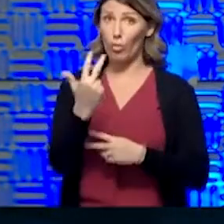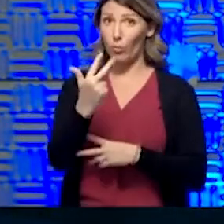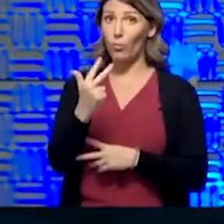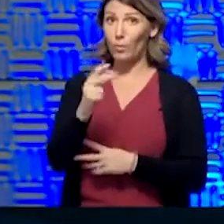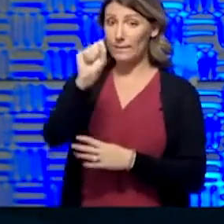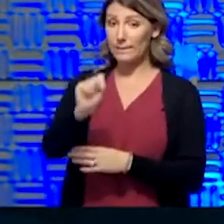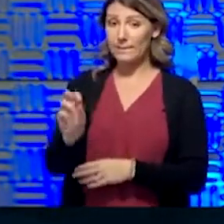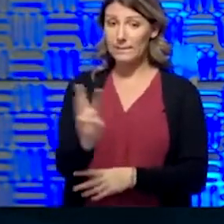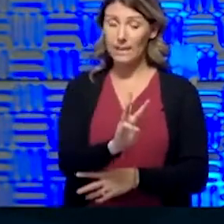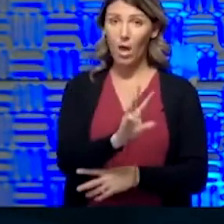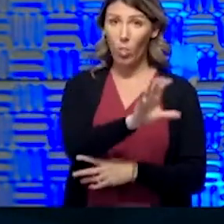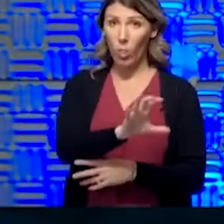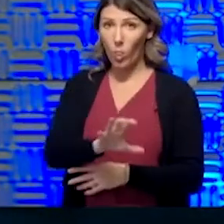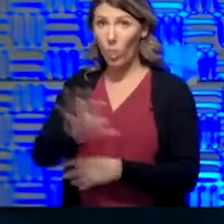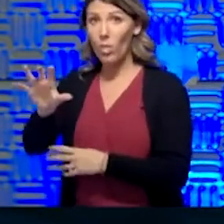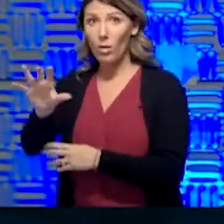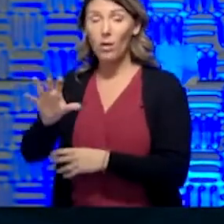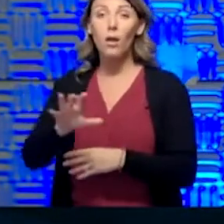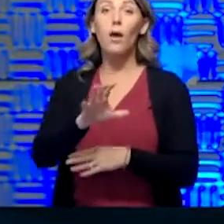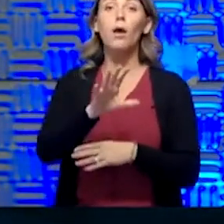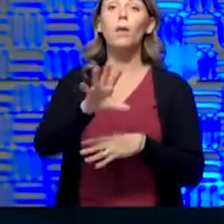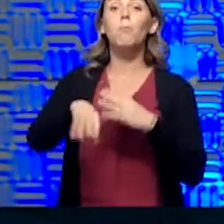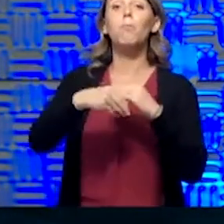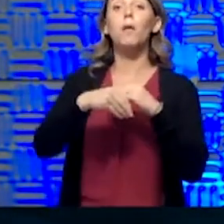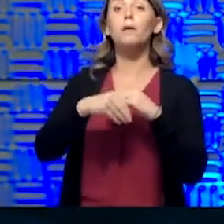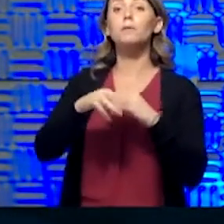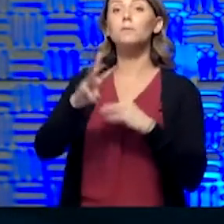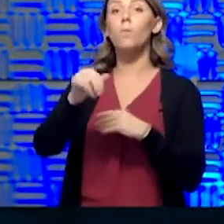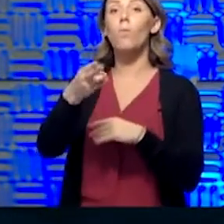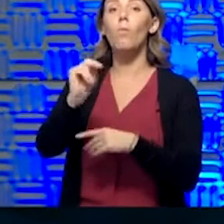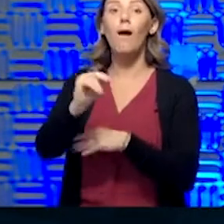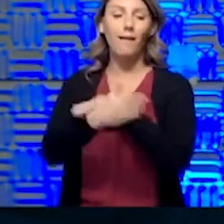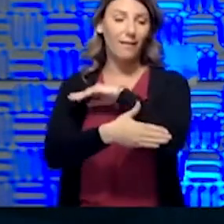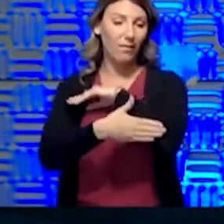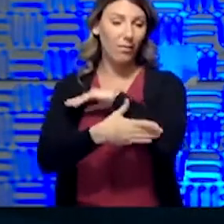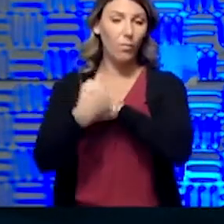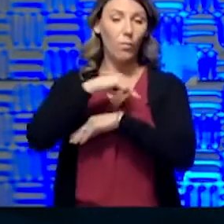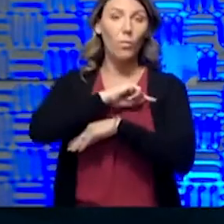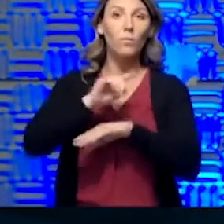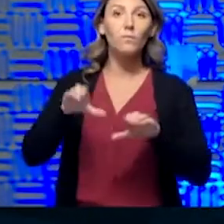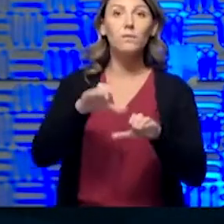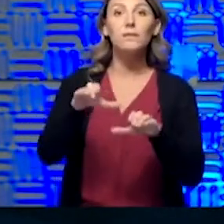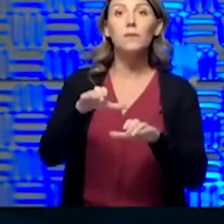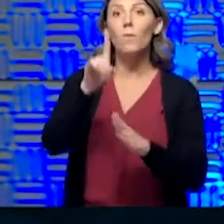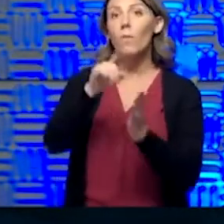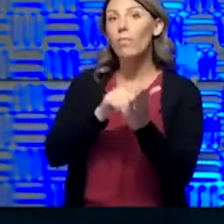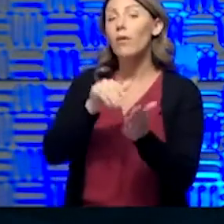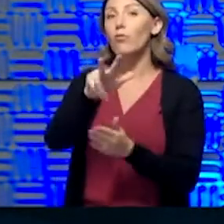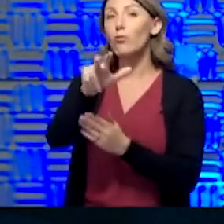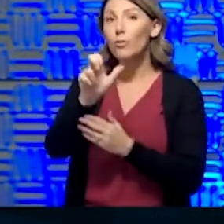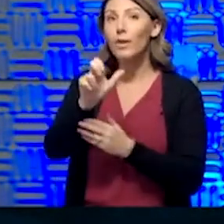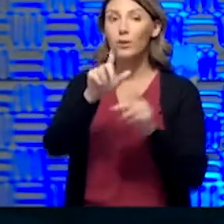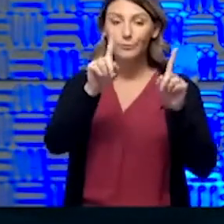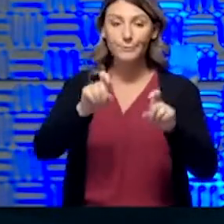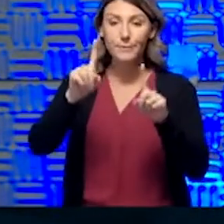Finney, Ford, and Seward, plus Lyon County, we've done 1,301 tests in those various plants, which is giving us a really